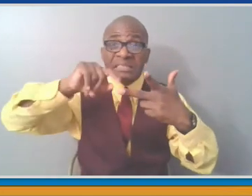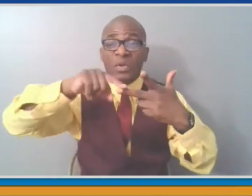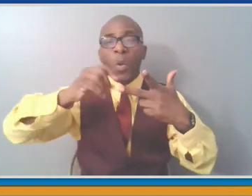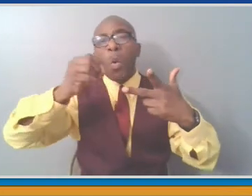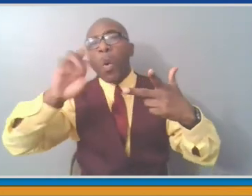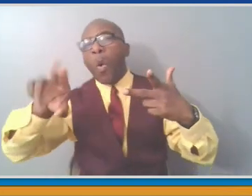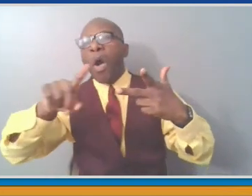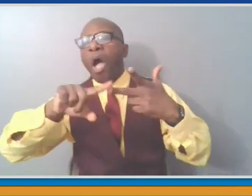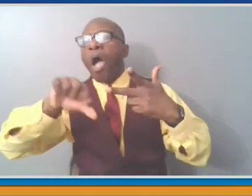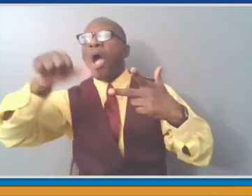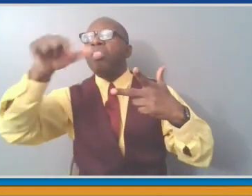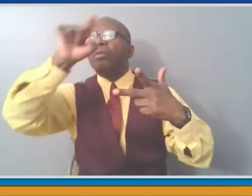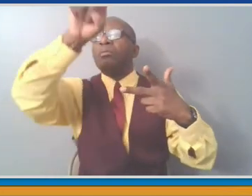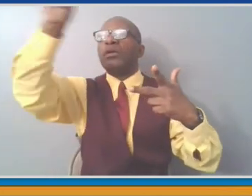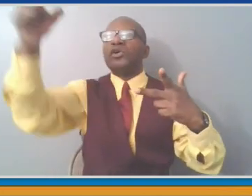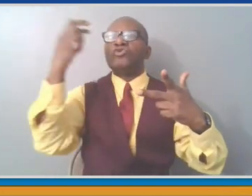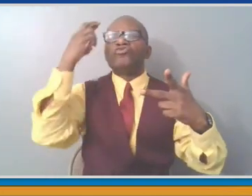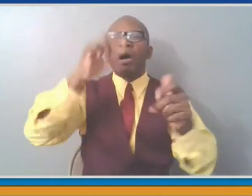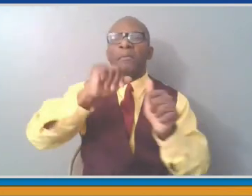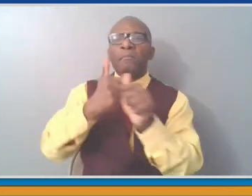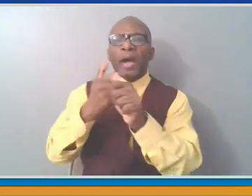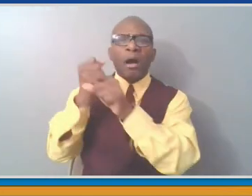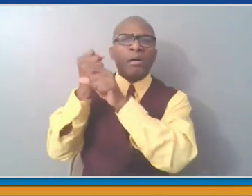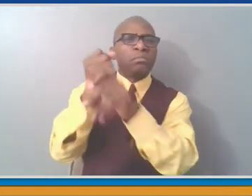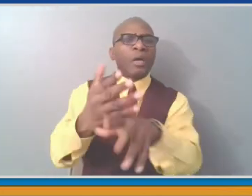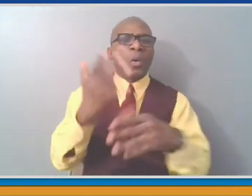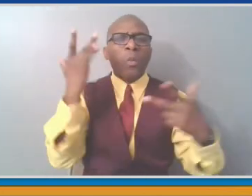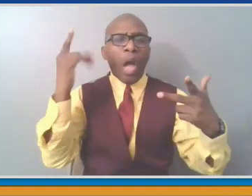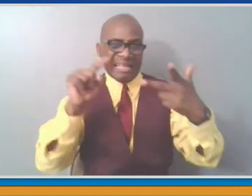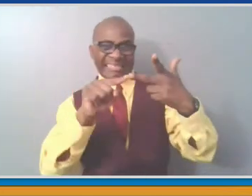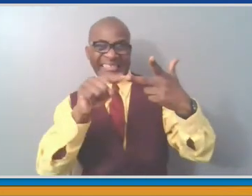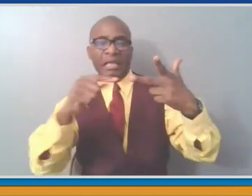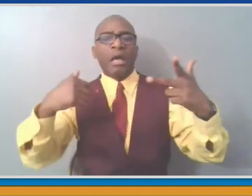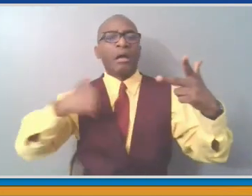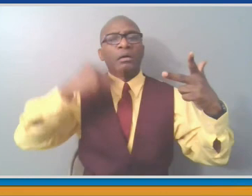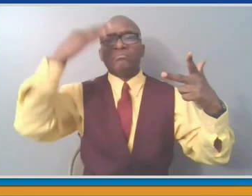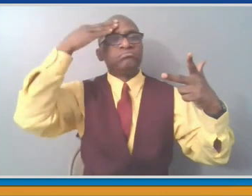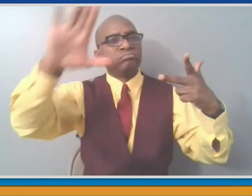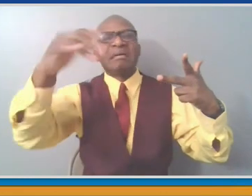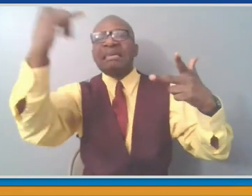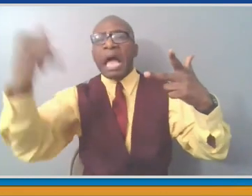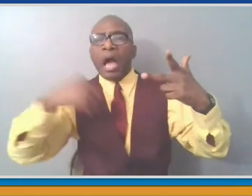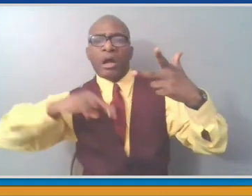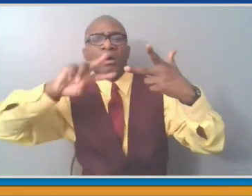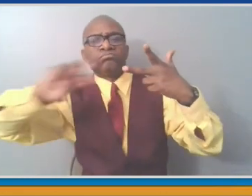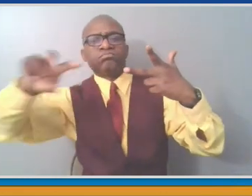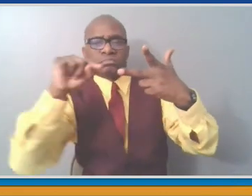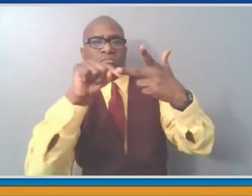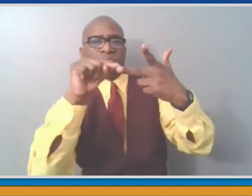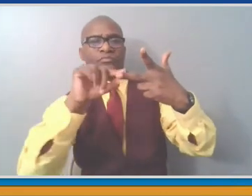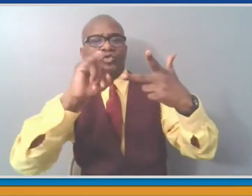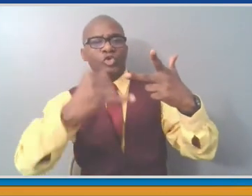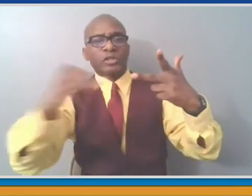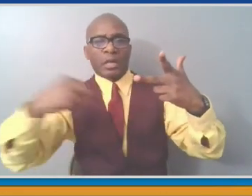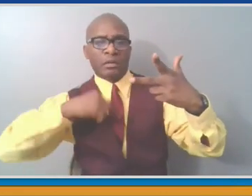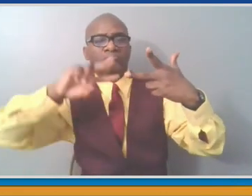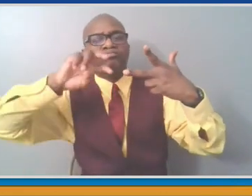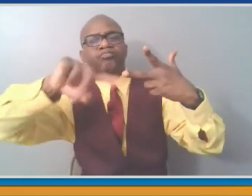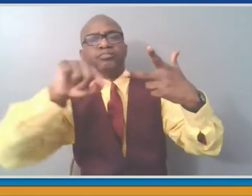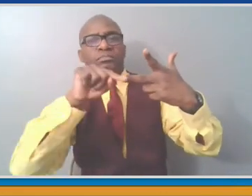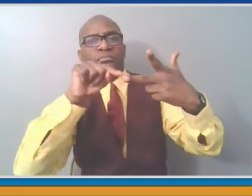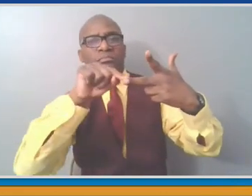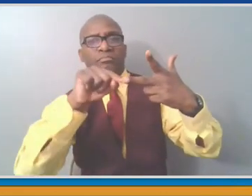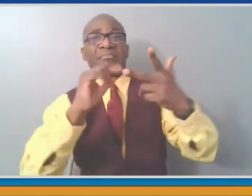don't do this, as opposed to intrinsically anybody could be impacted by it. That's the details that most people haven't read. So if you have a